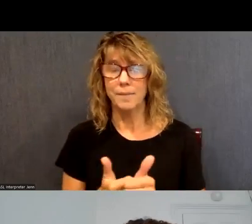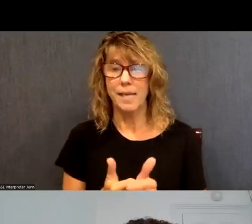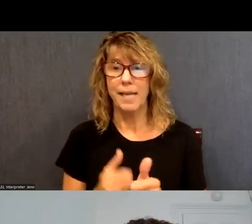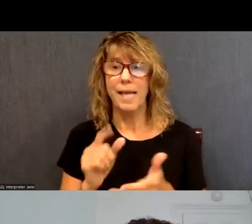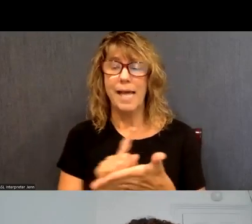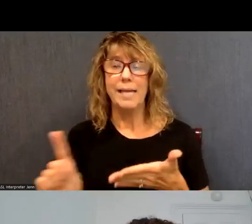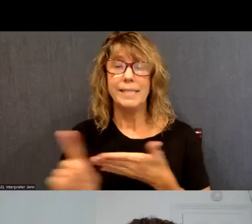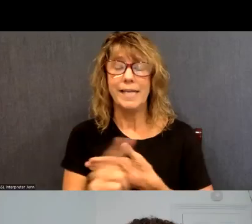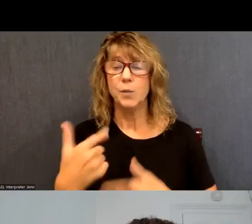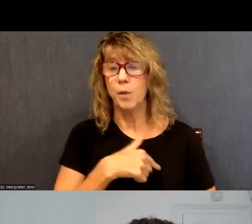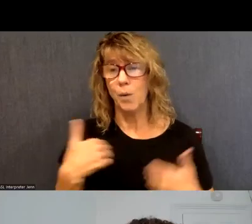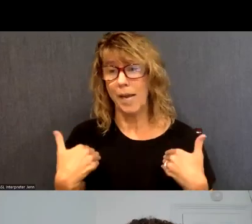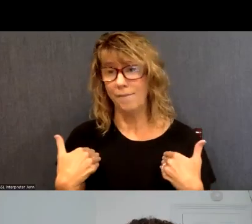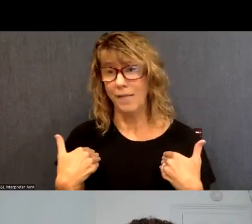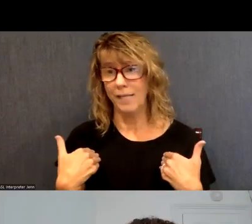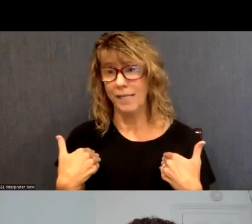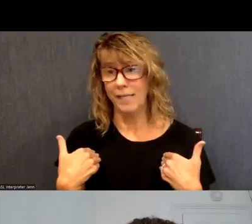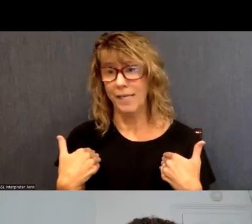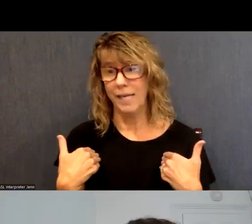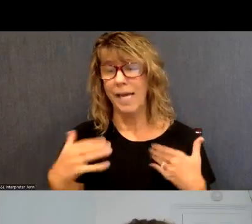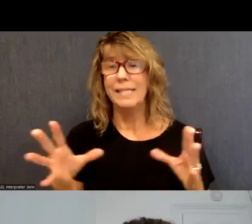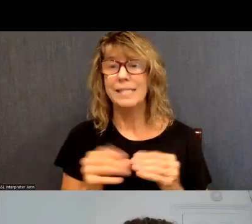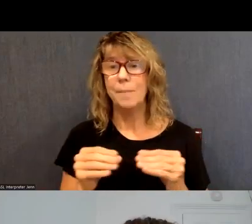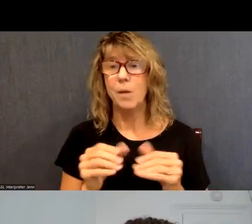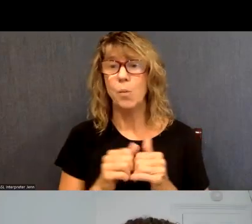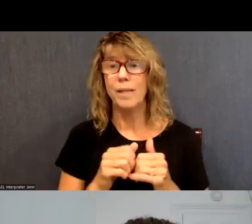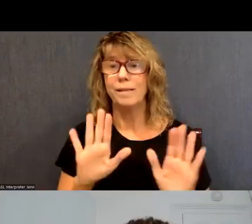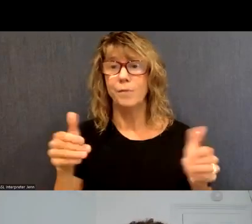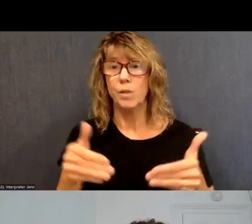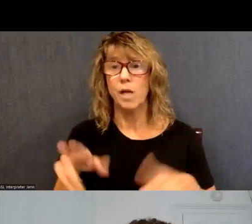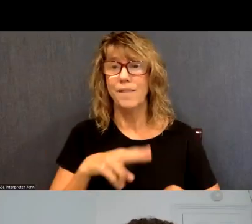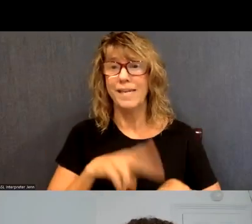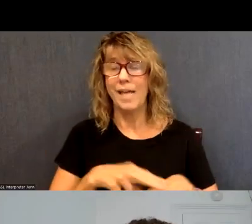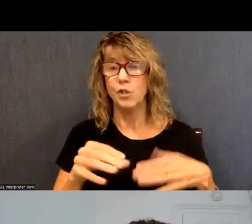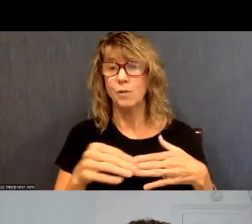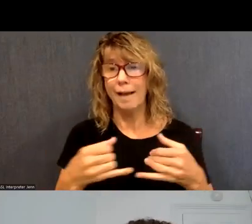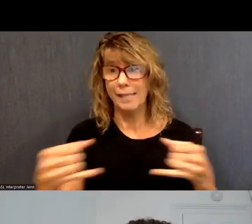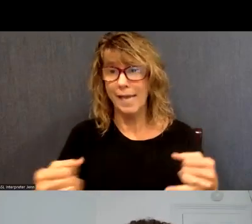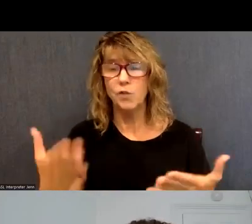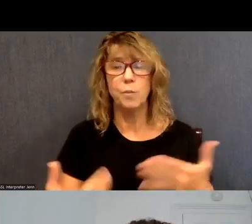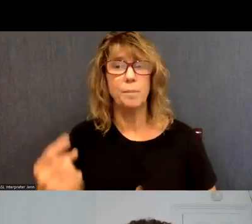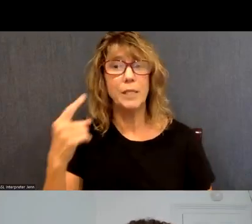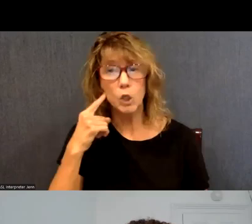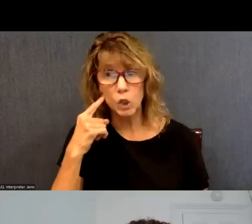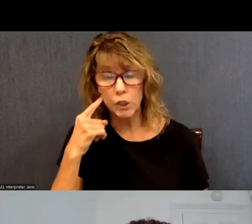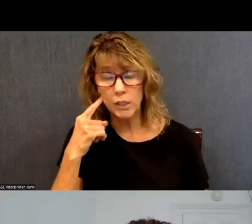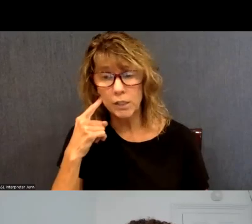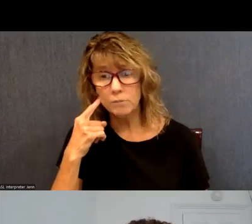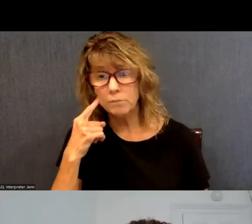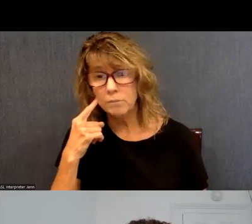next week are having a summit focused on the national guidelines. Um, as you probably have heard in this, um,